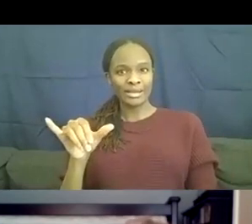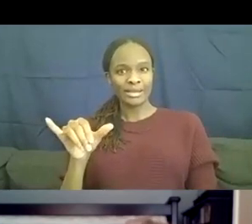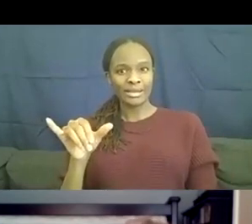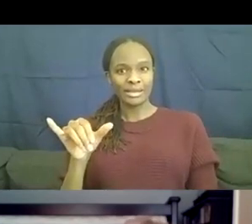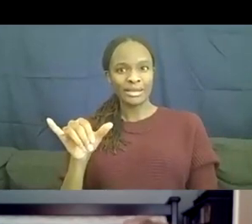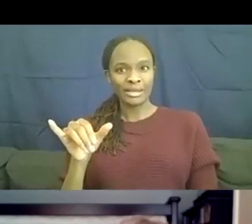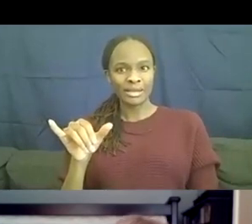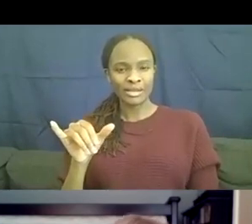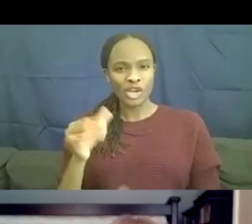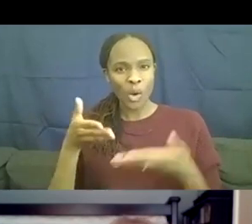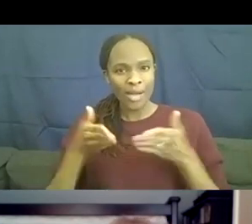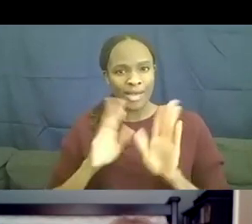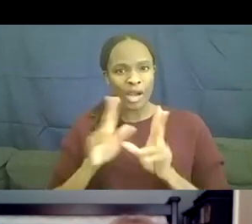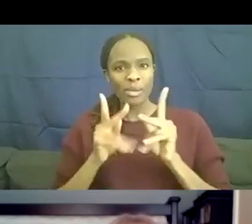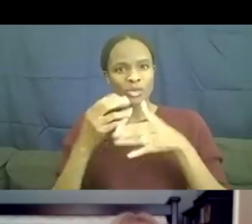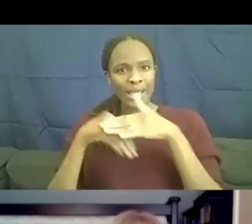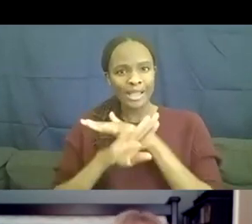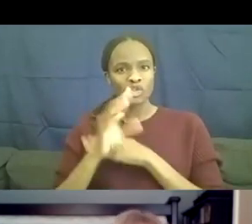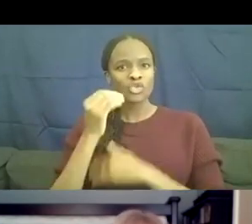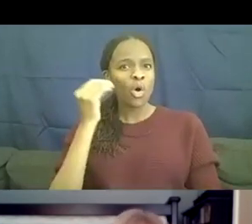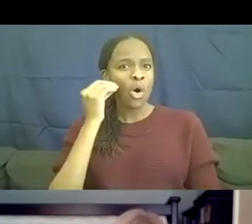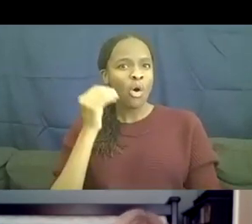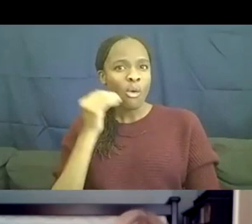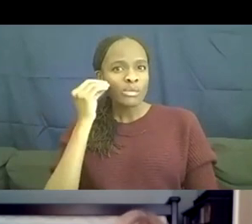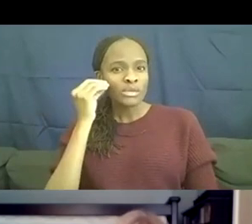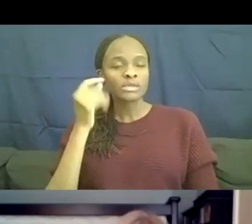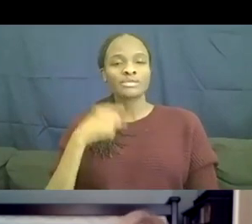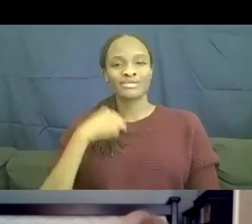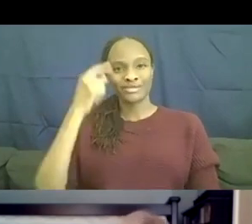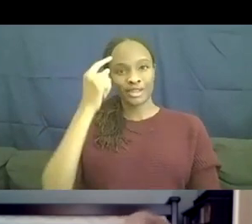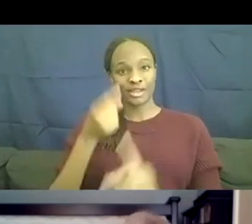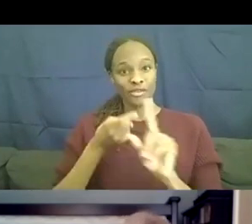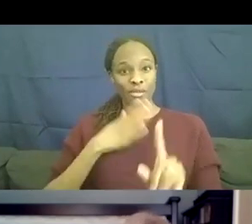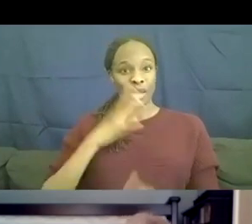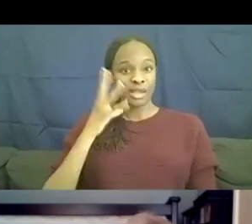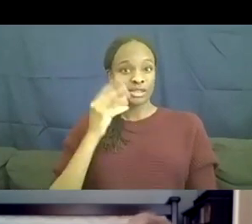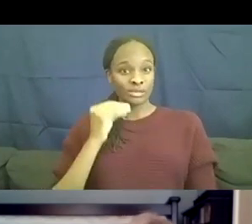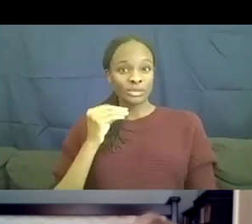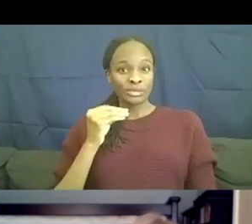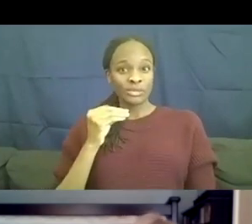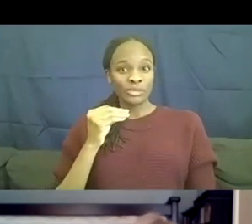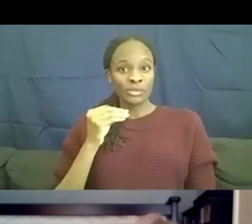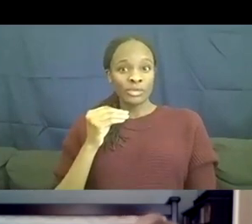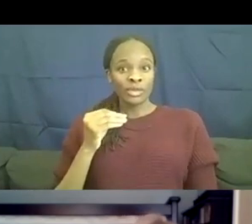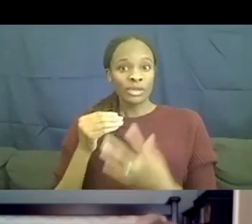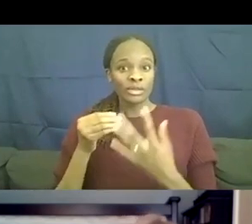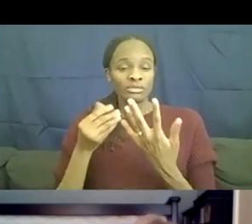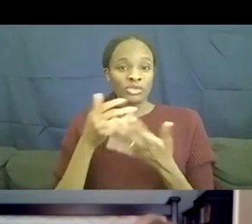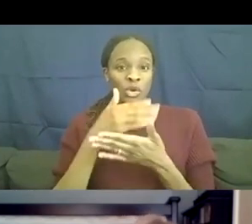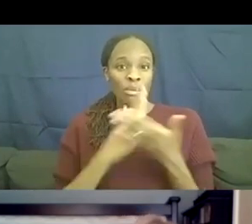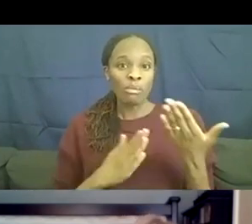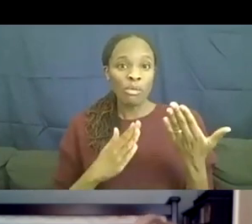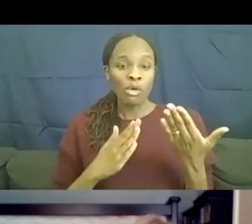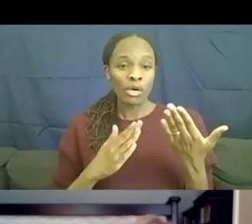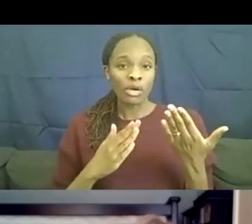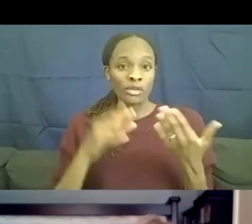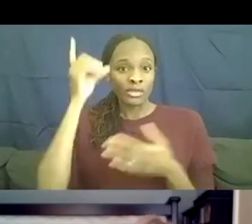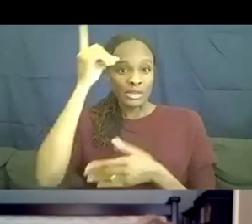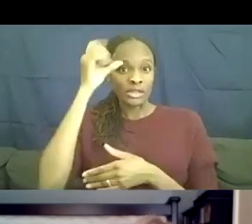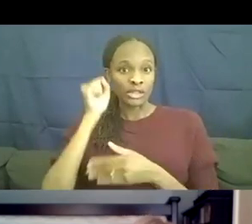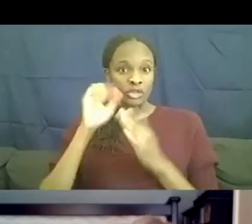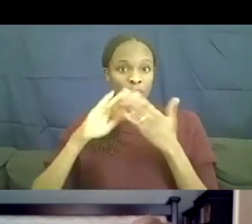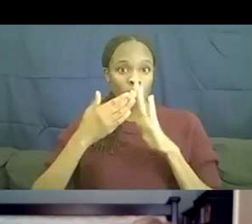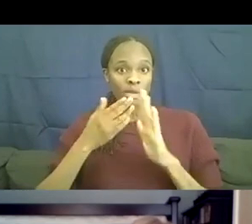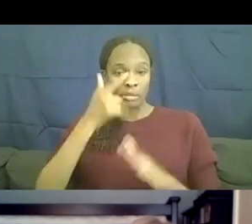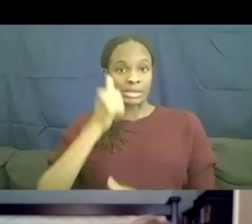into the homes. And I think, you know, from my experience as part of the down syndrome community, as a mother of an adult with down syndrome and the people I talked